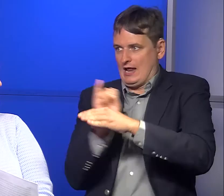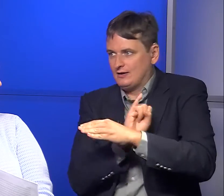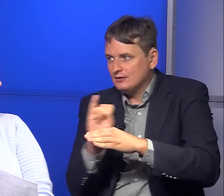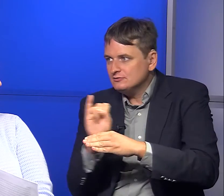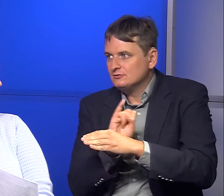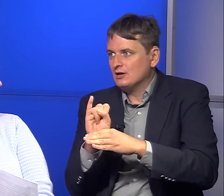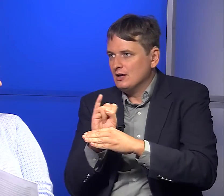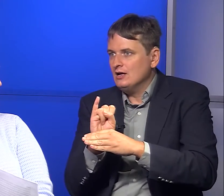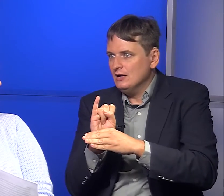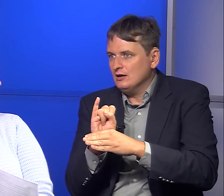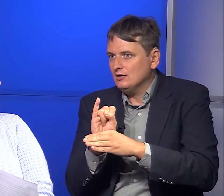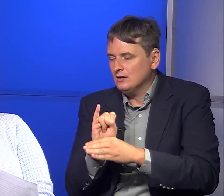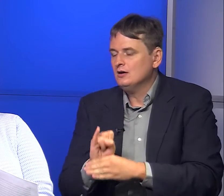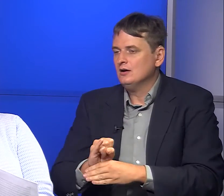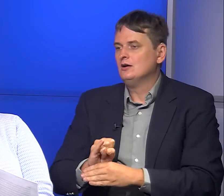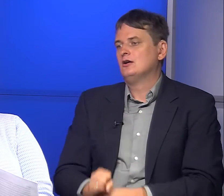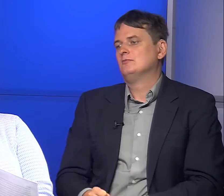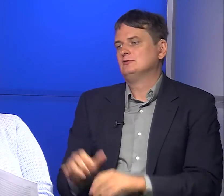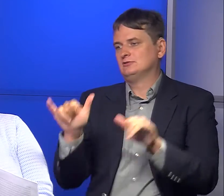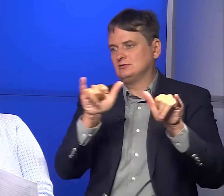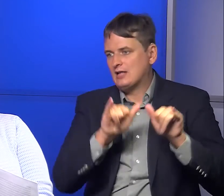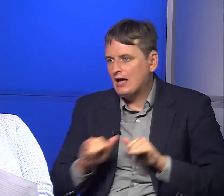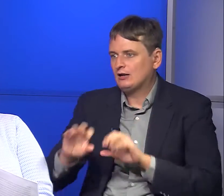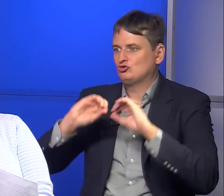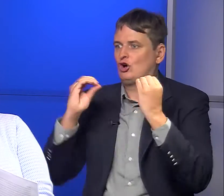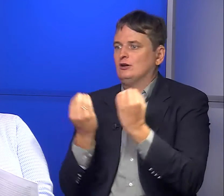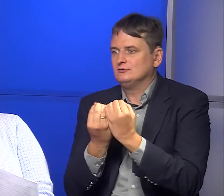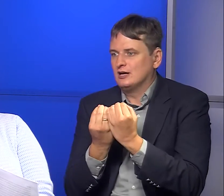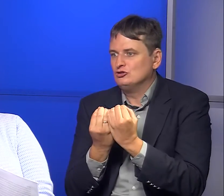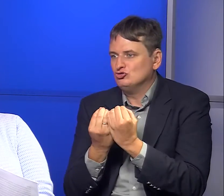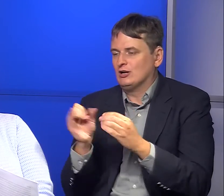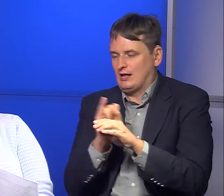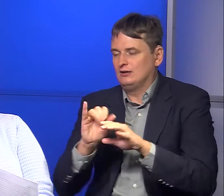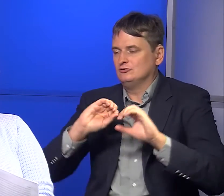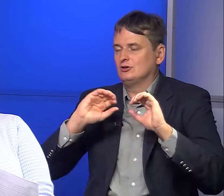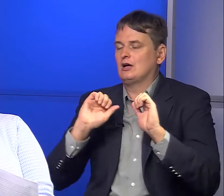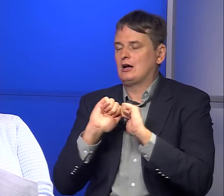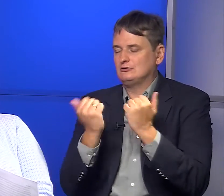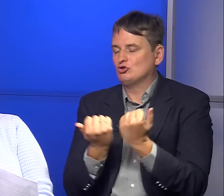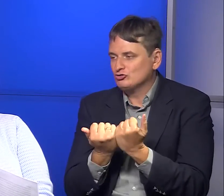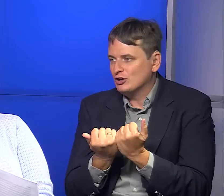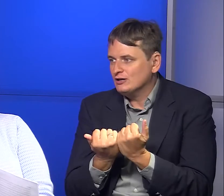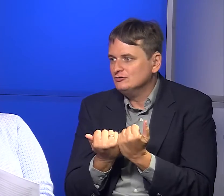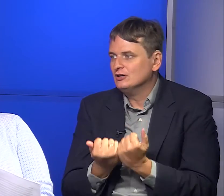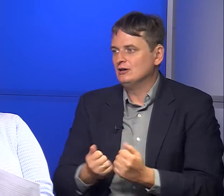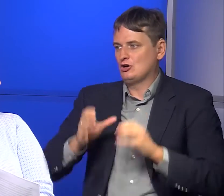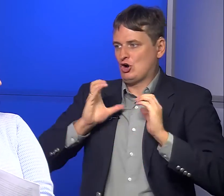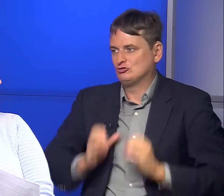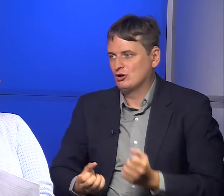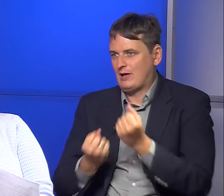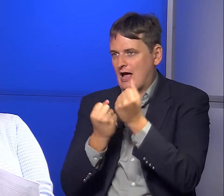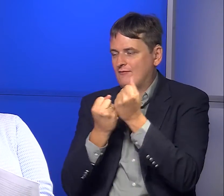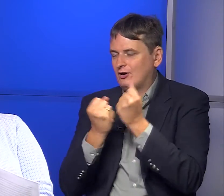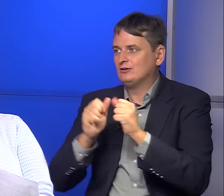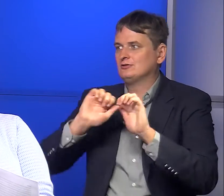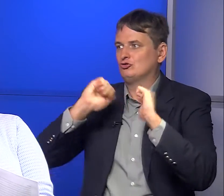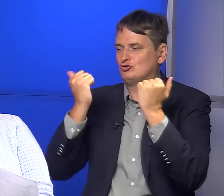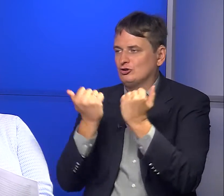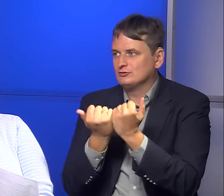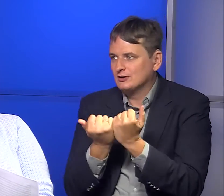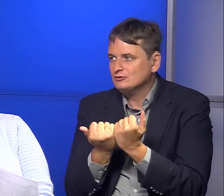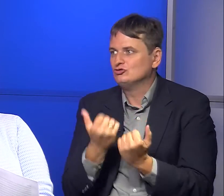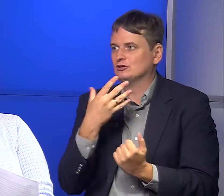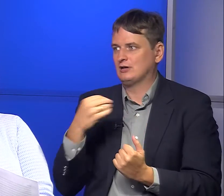We've been collaborating in collaboration with industry, standards, organizations, associations,